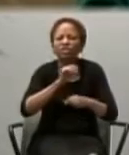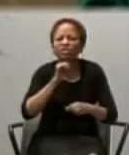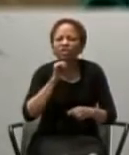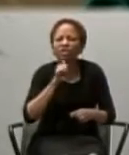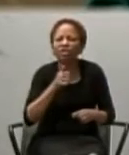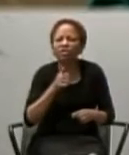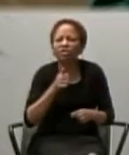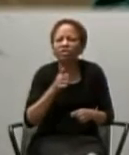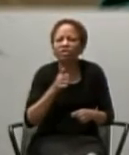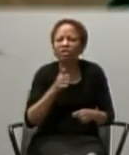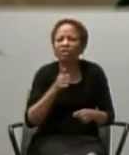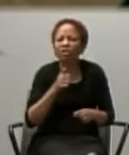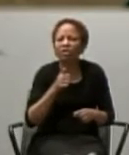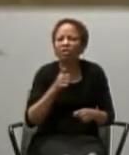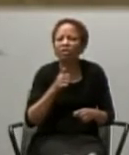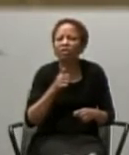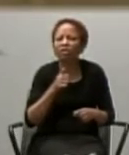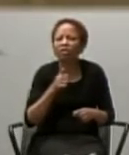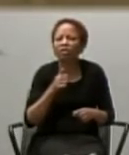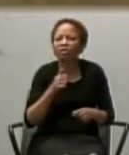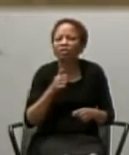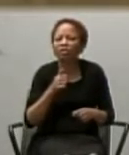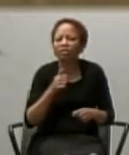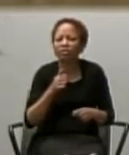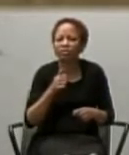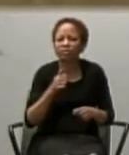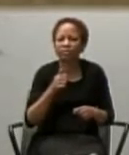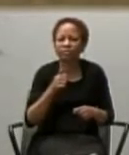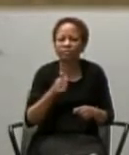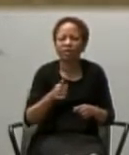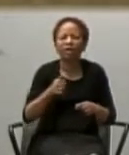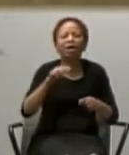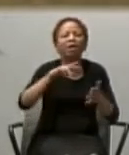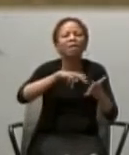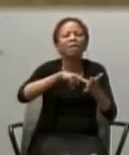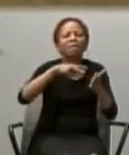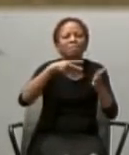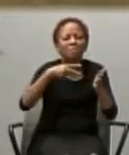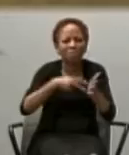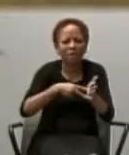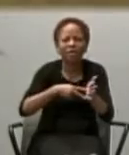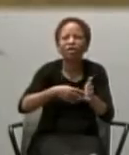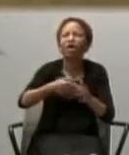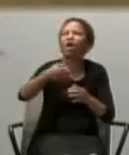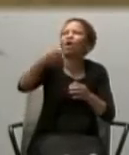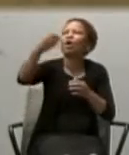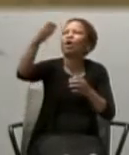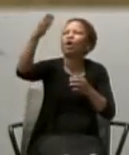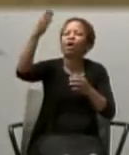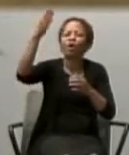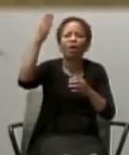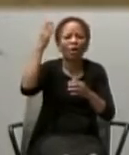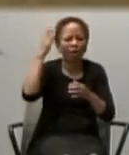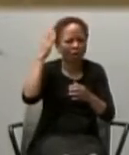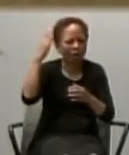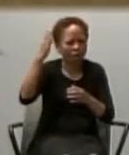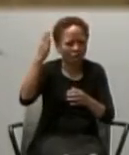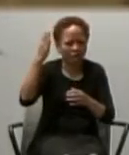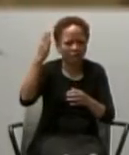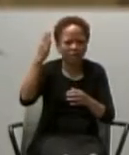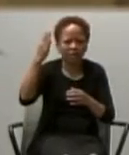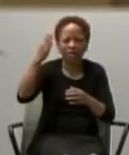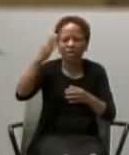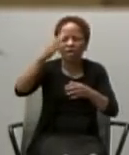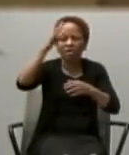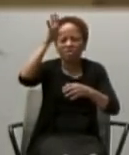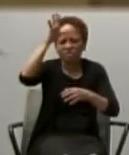It is, nothing less, than the house, of the father, where there is, room for everyone, whatever